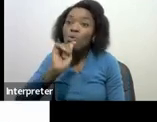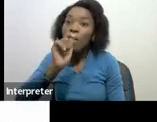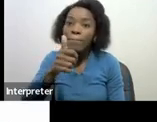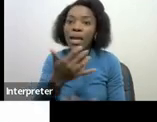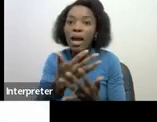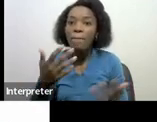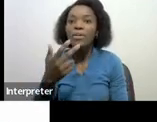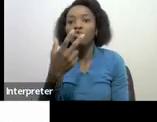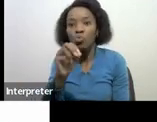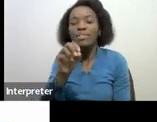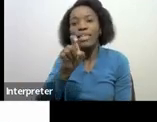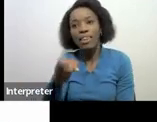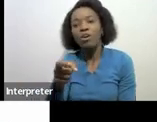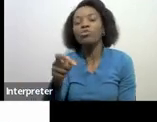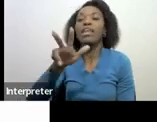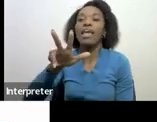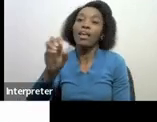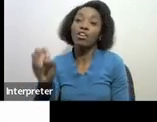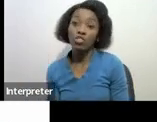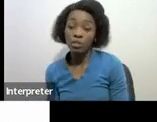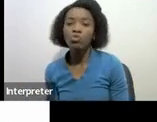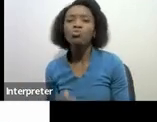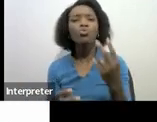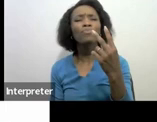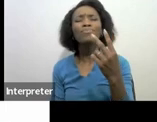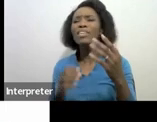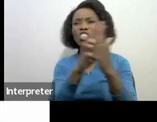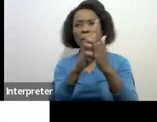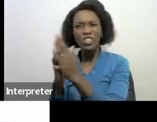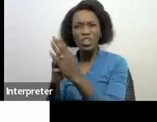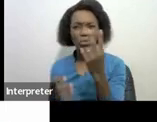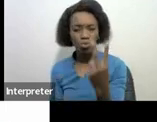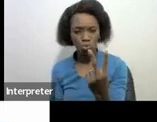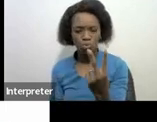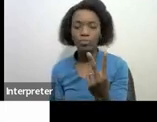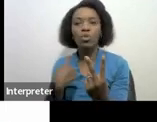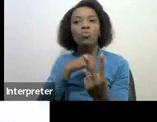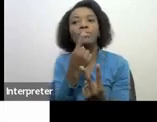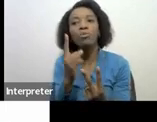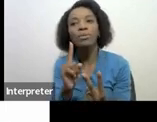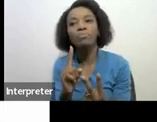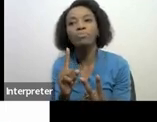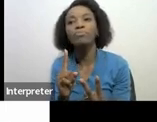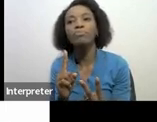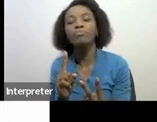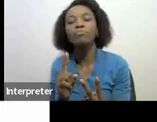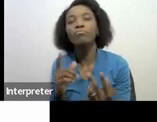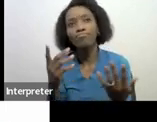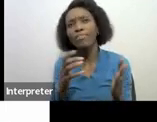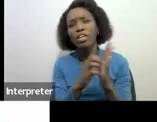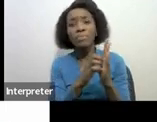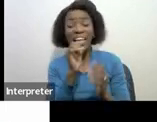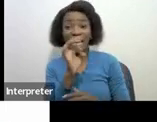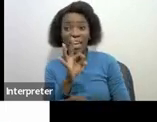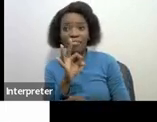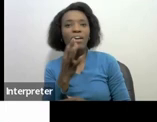,800. On these two examples what we are saying is that if you are having